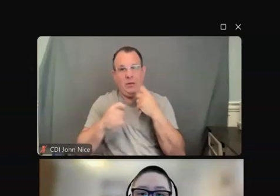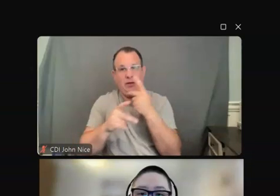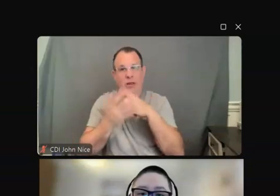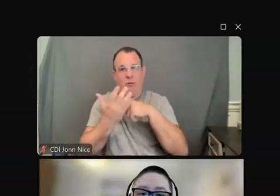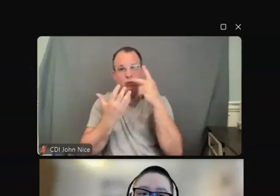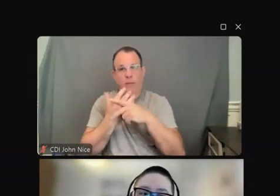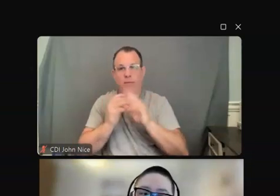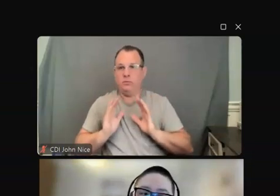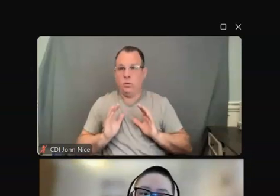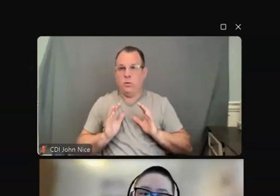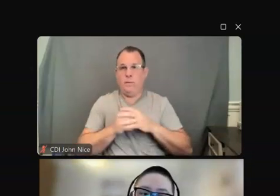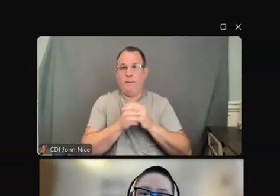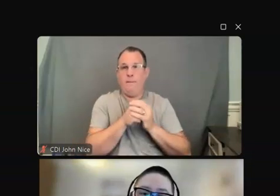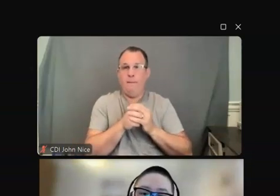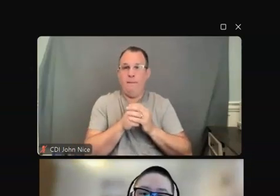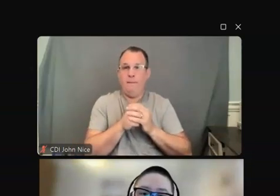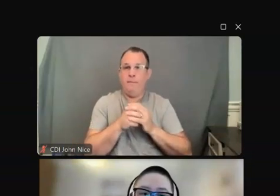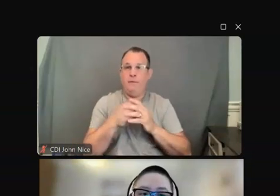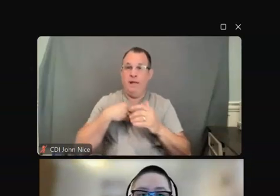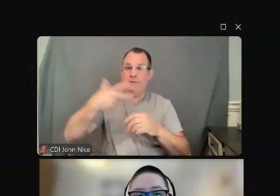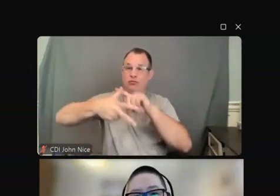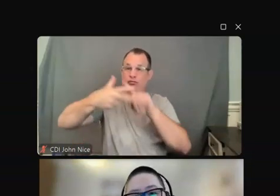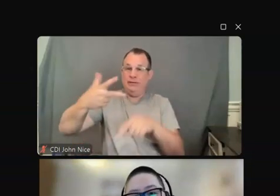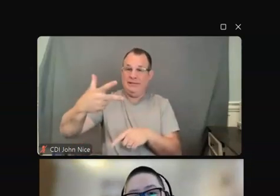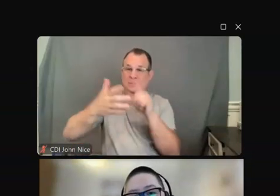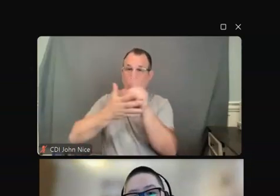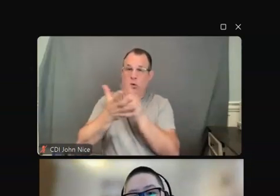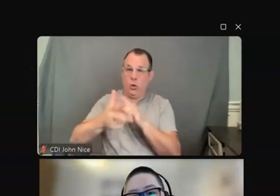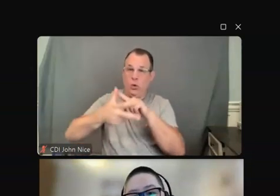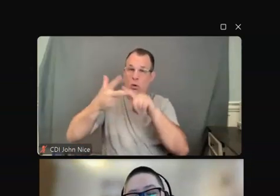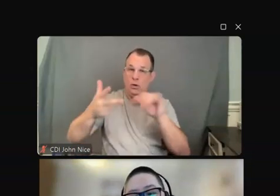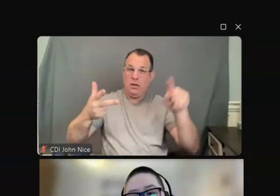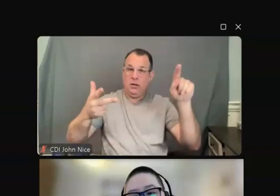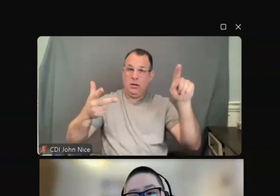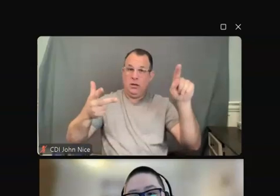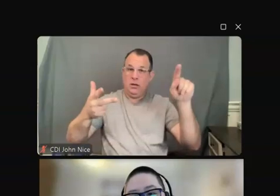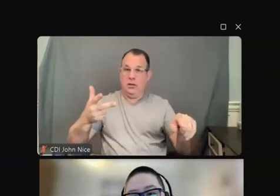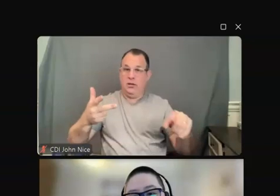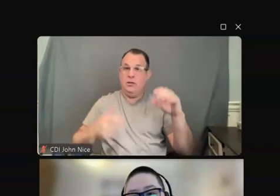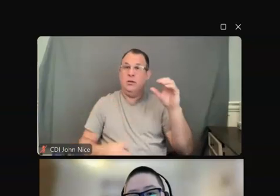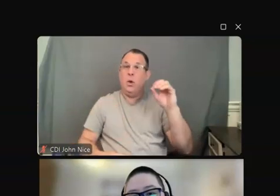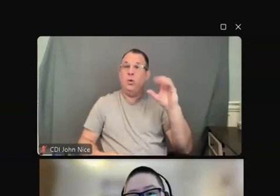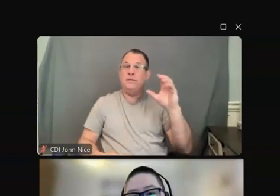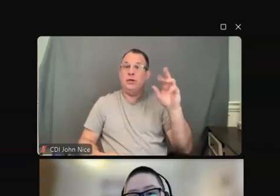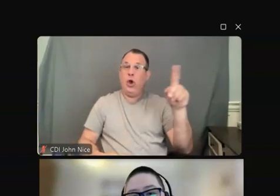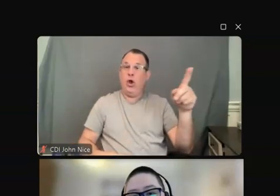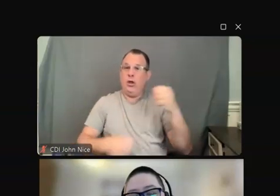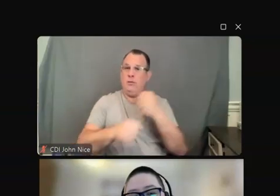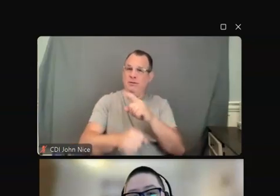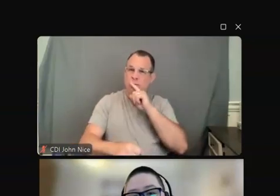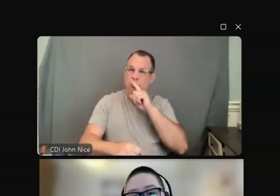These three laws are the three laws that the Office for Civil Rights and Forces, HHS OCR.